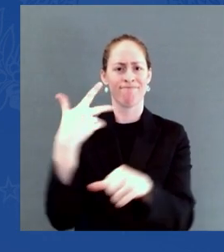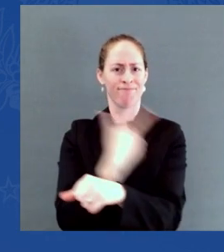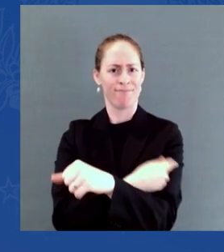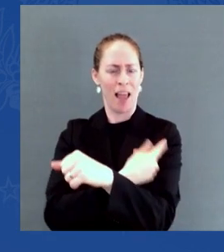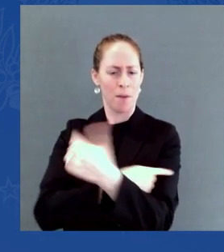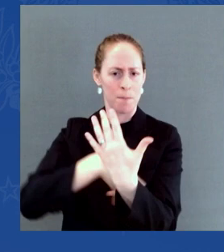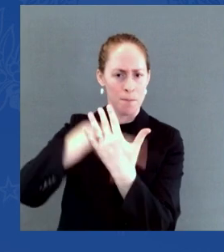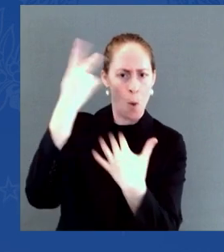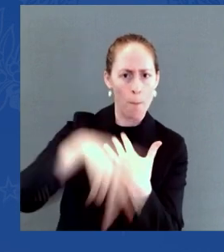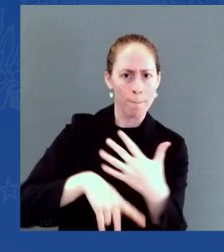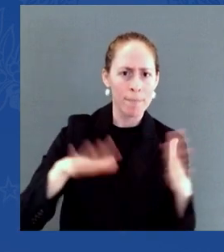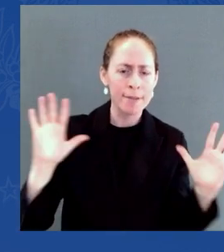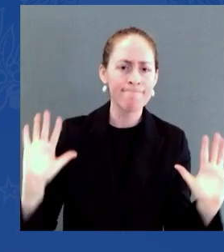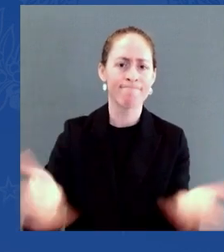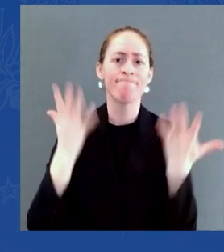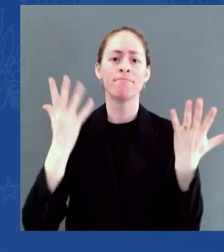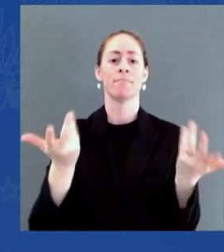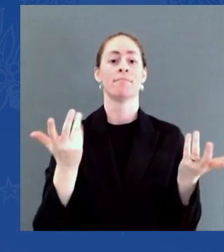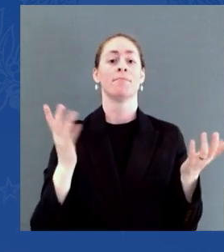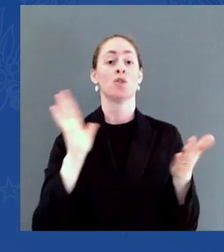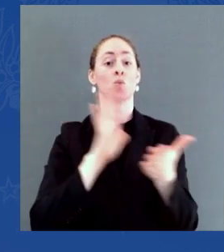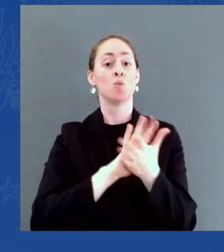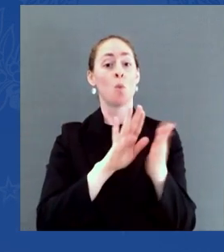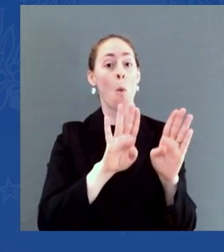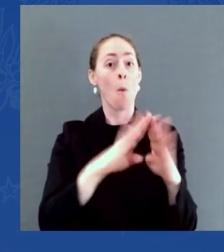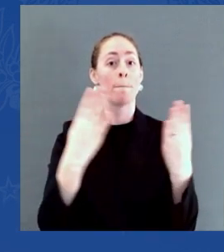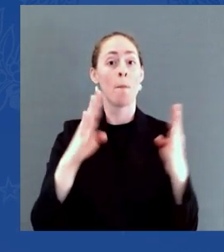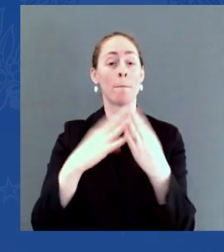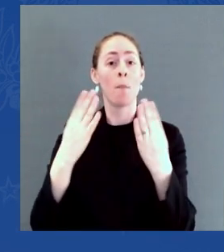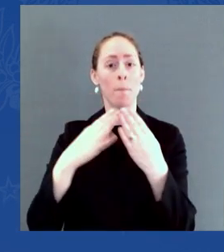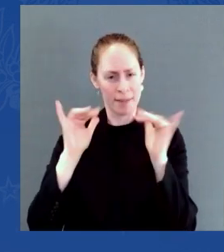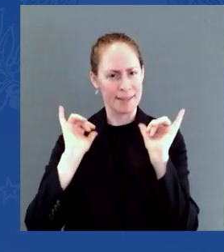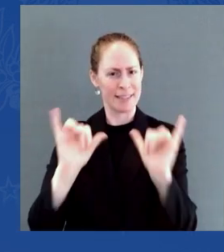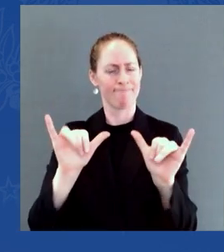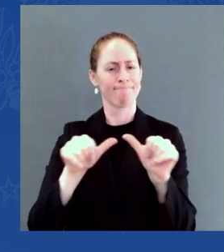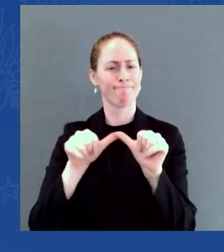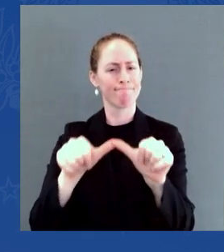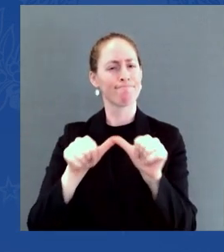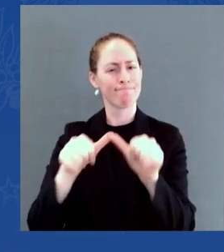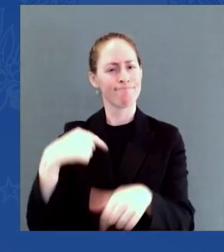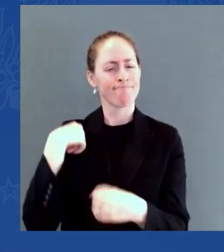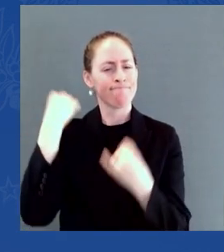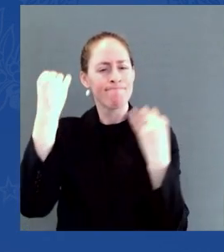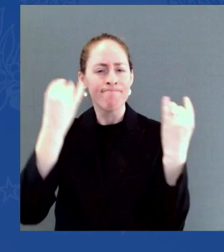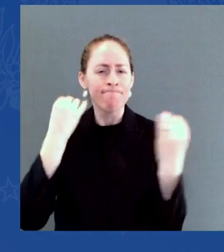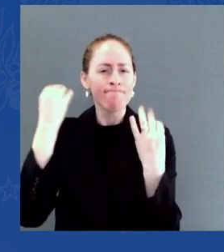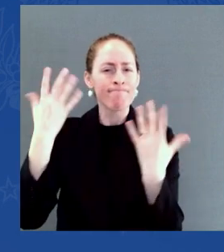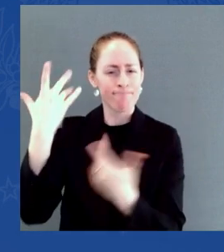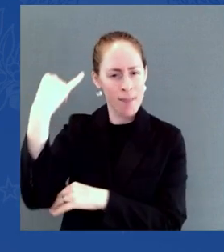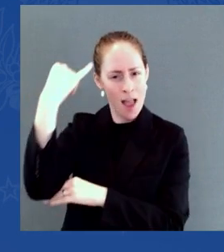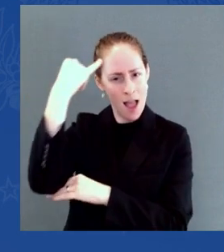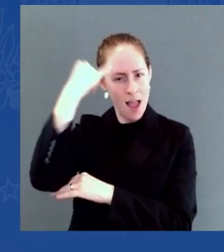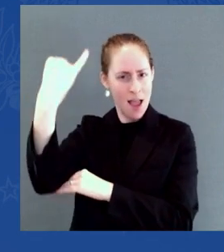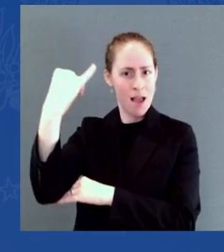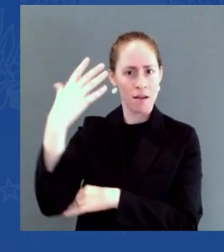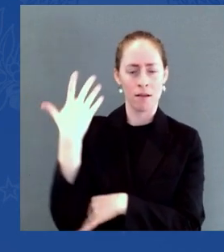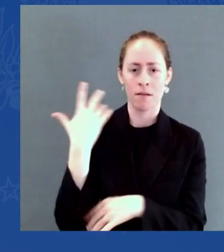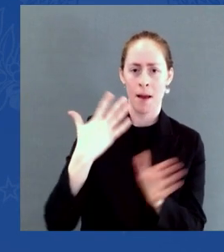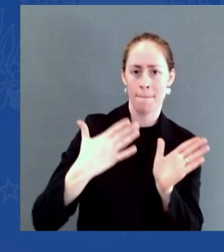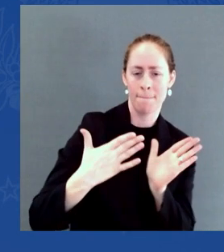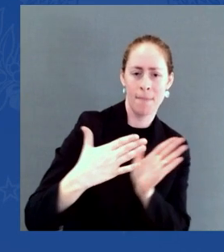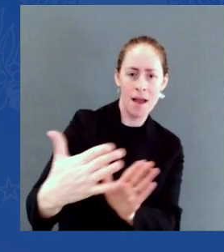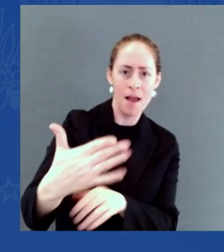year-long plan because I knew we'd have a lot of obstacles to overcome. Next, we passed the Bipartisan Infrastructure Law.